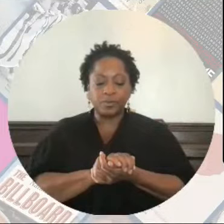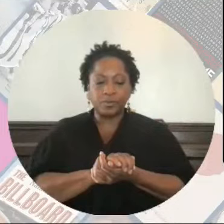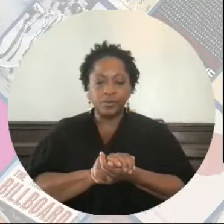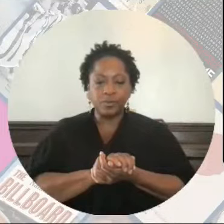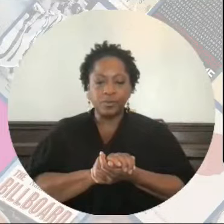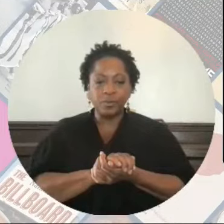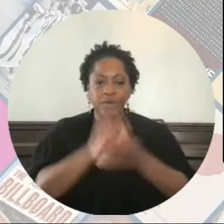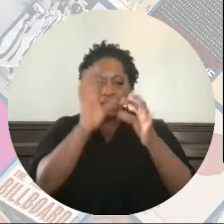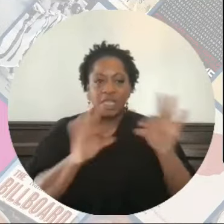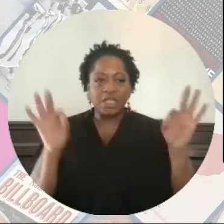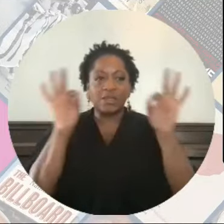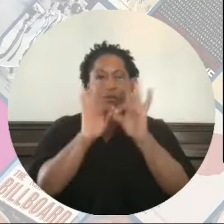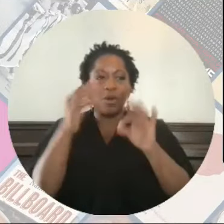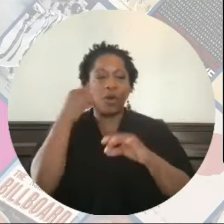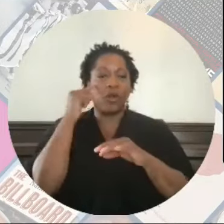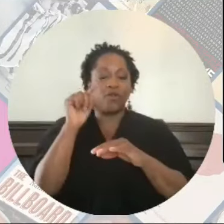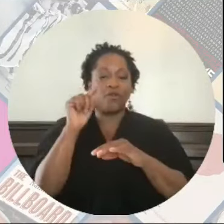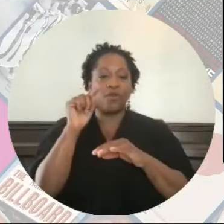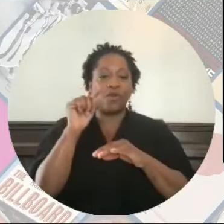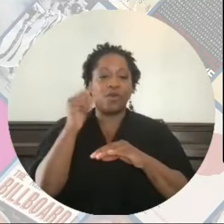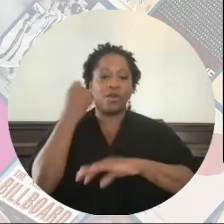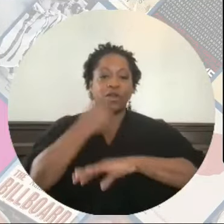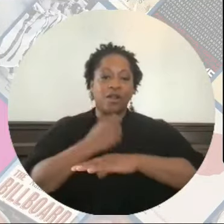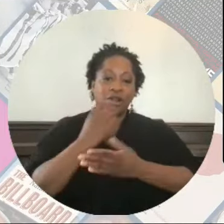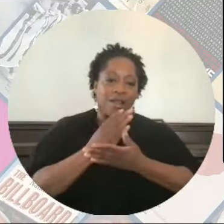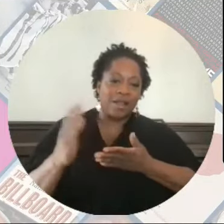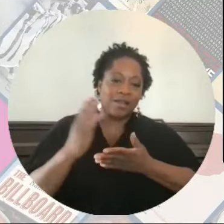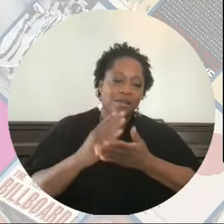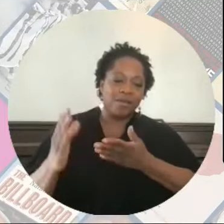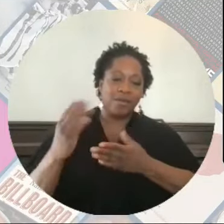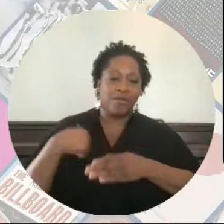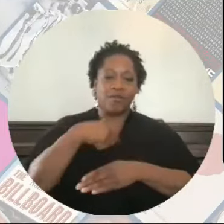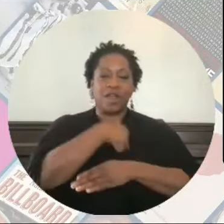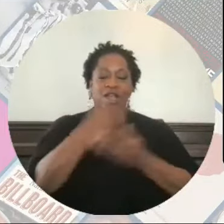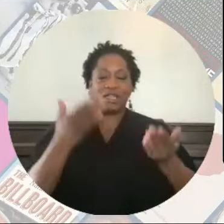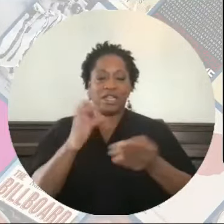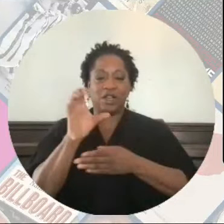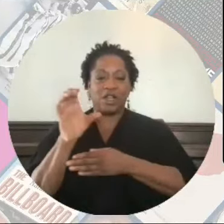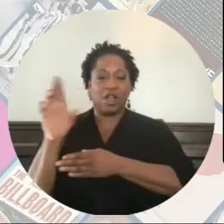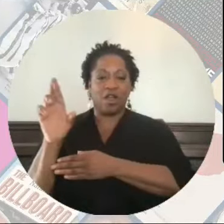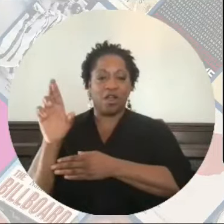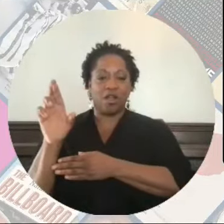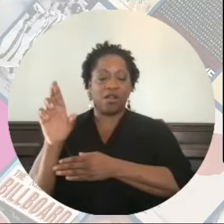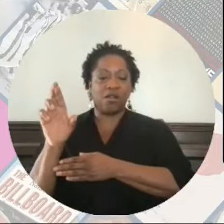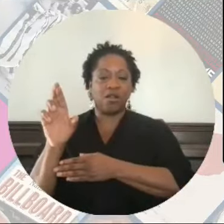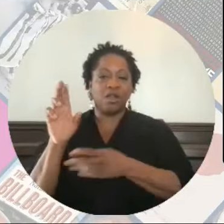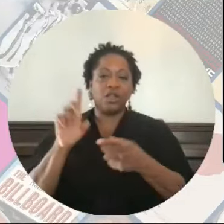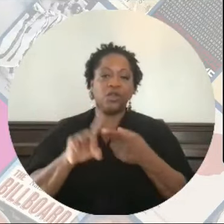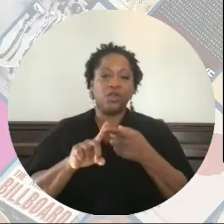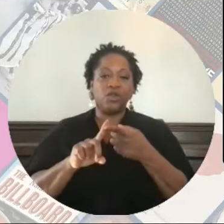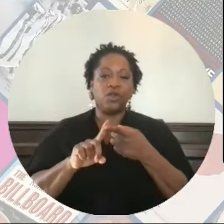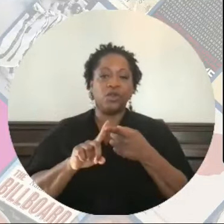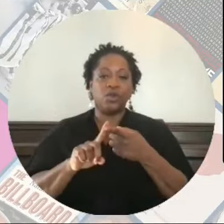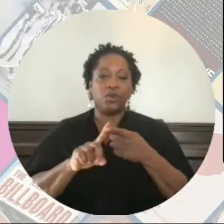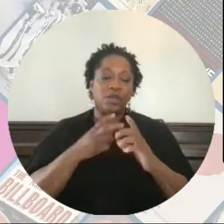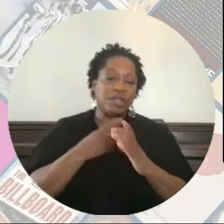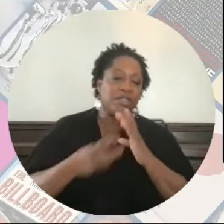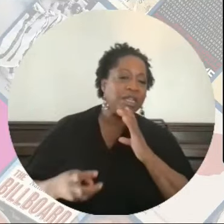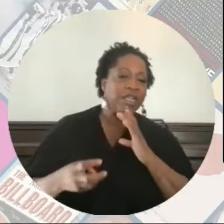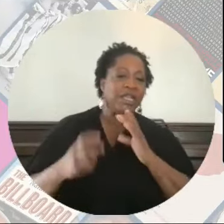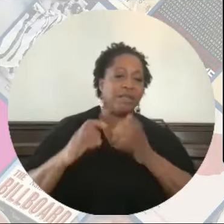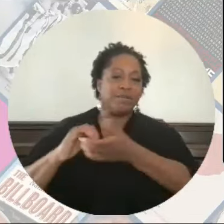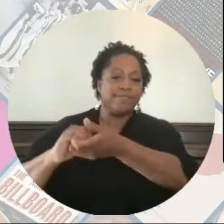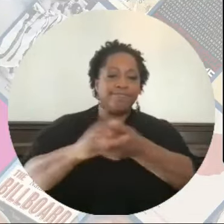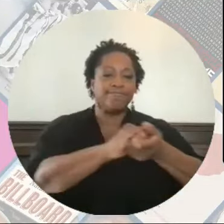It is important for abolitionists, for us at Critical Resistance to be in deep, deep